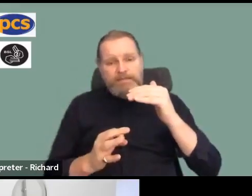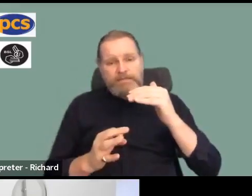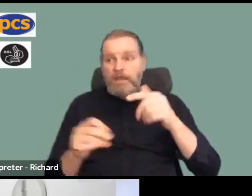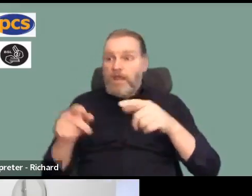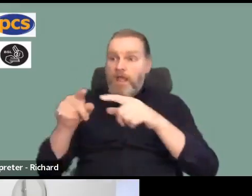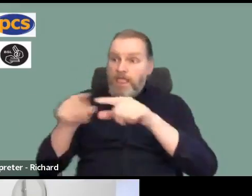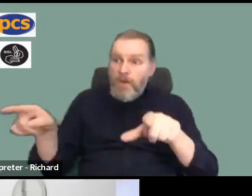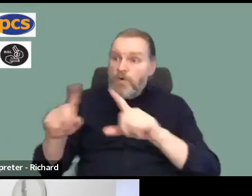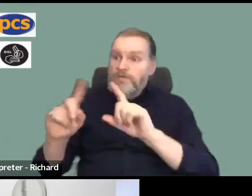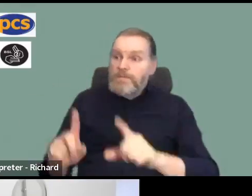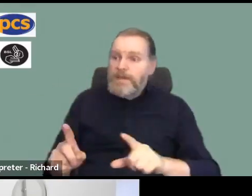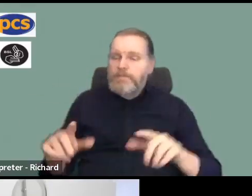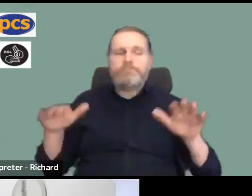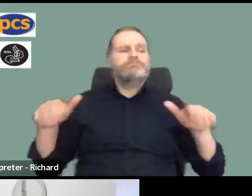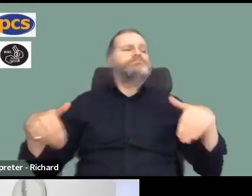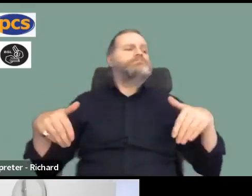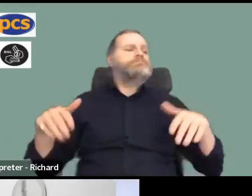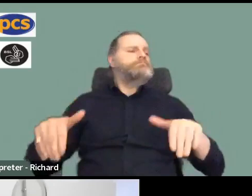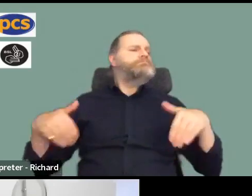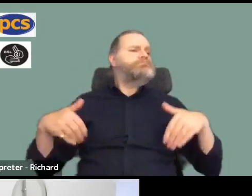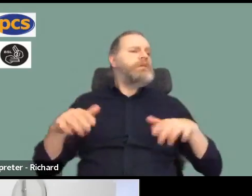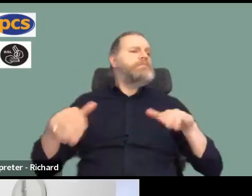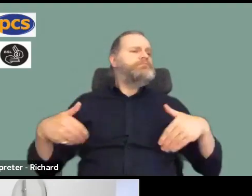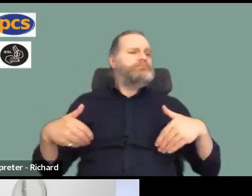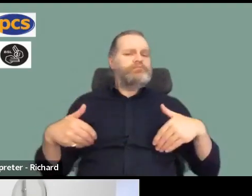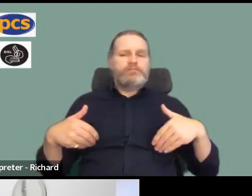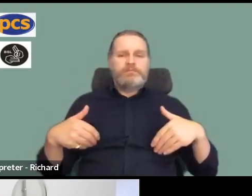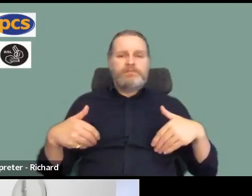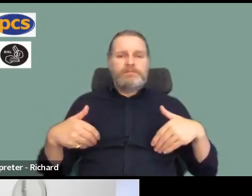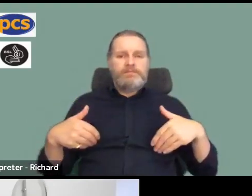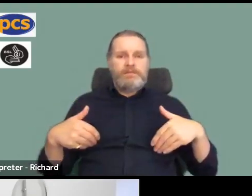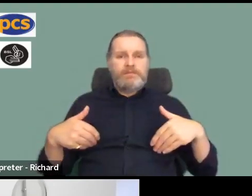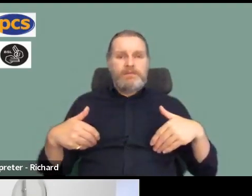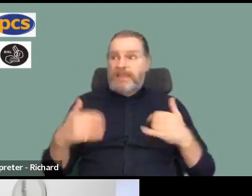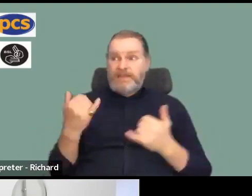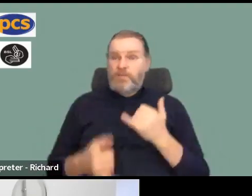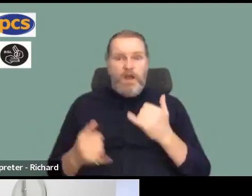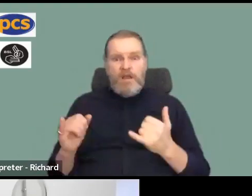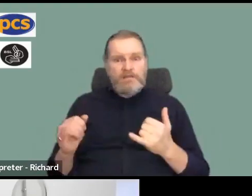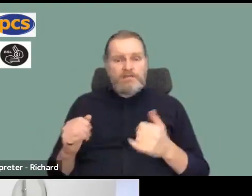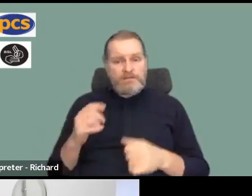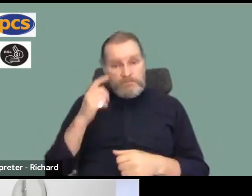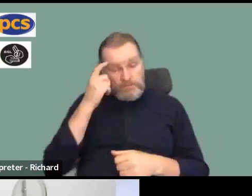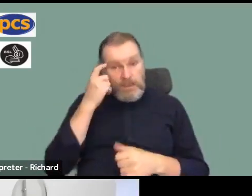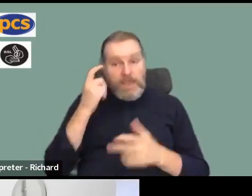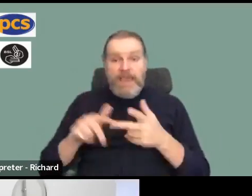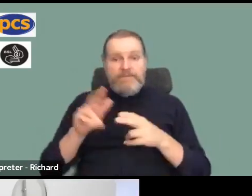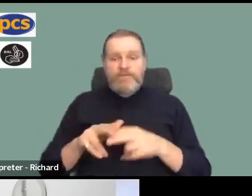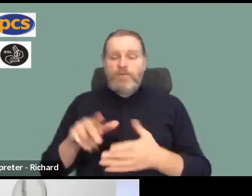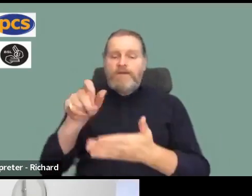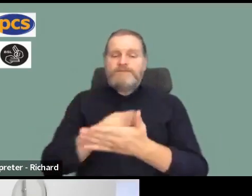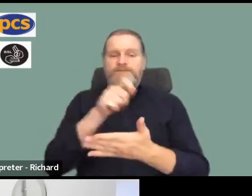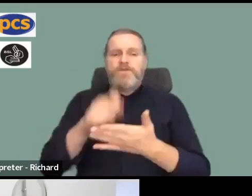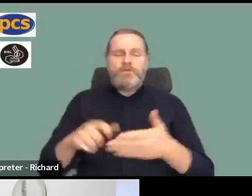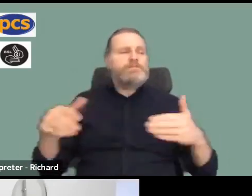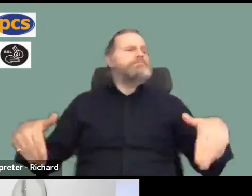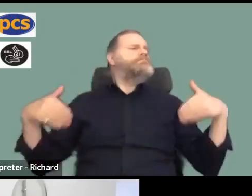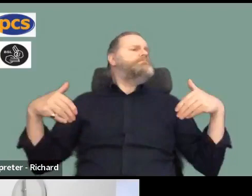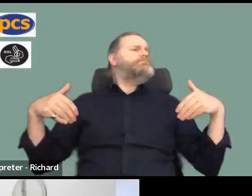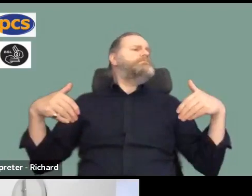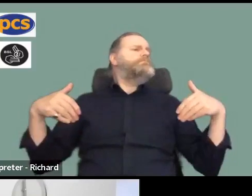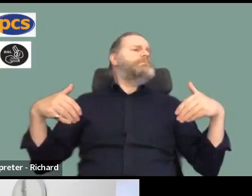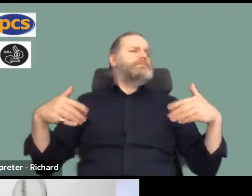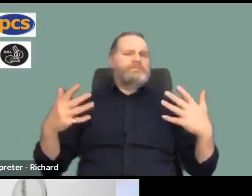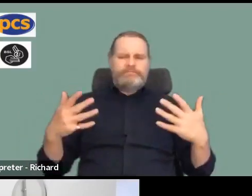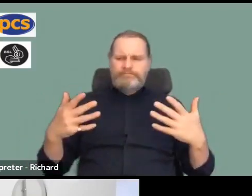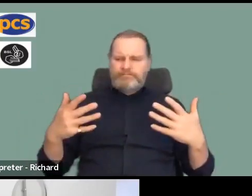abstain, abstaining is frankly worse than voting no, because an abstention undermines everything that we're all doing. So